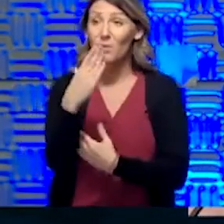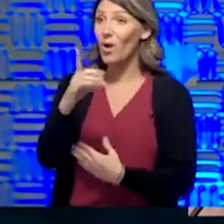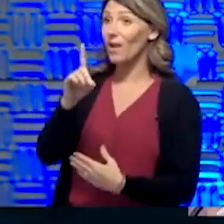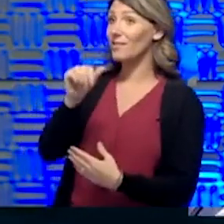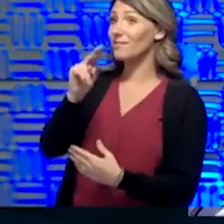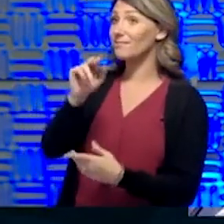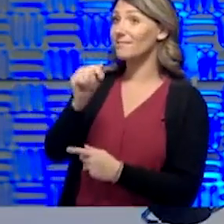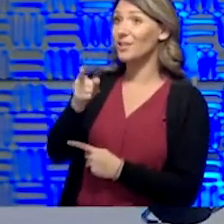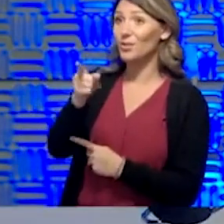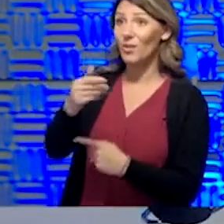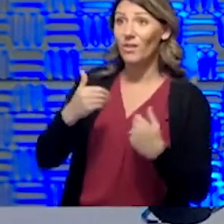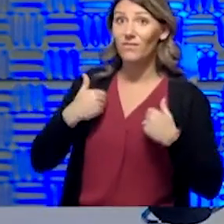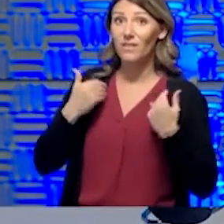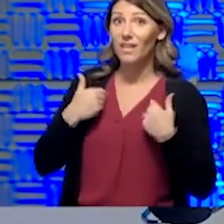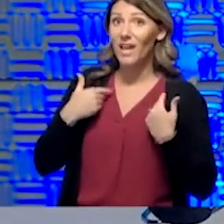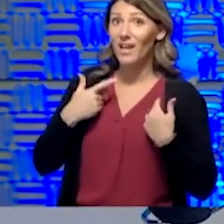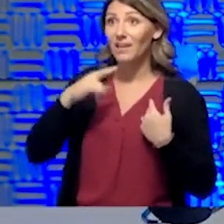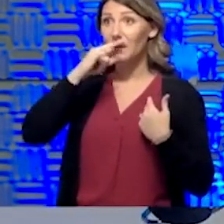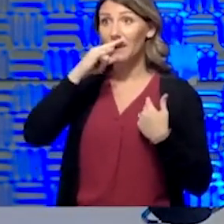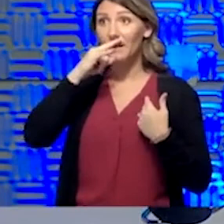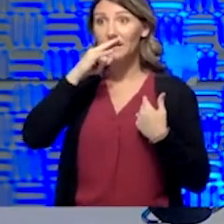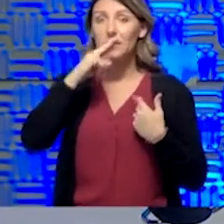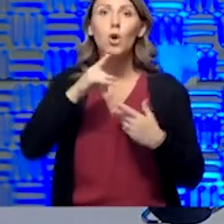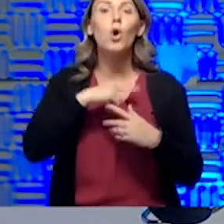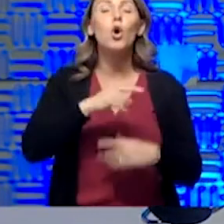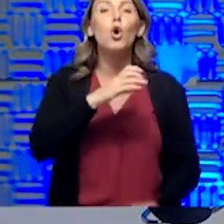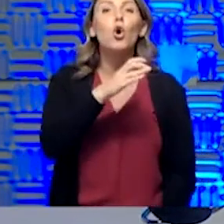kids. Pick your head up from your phones.